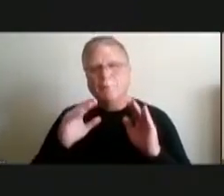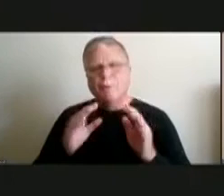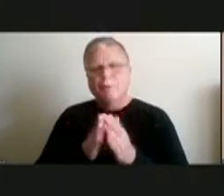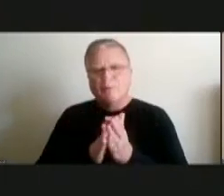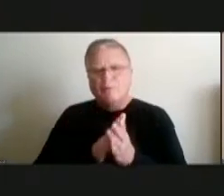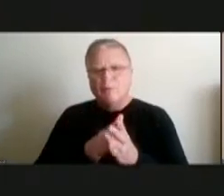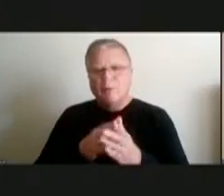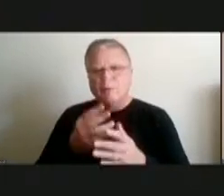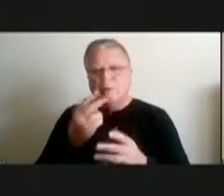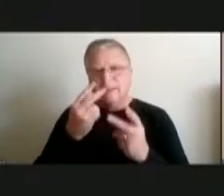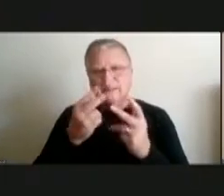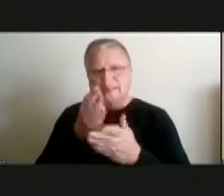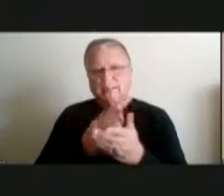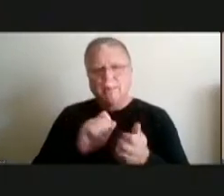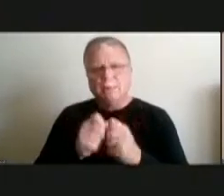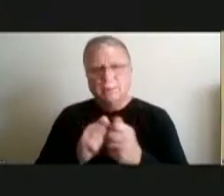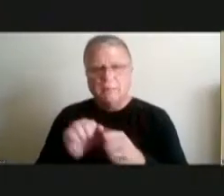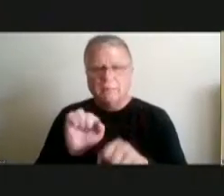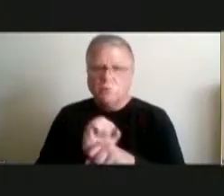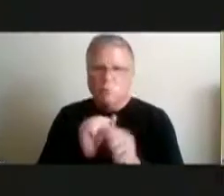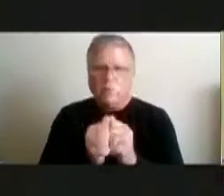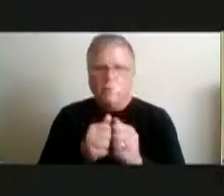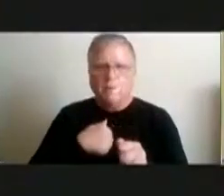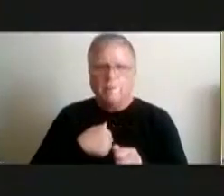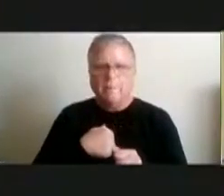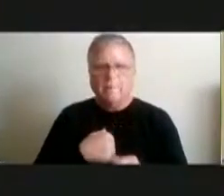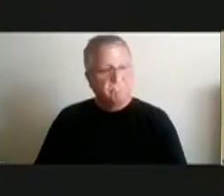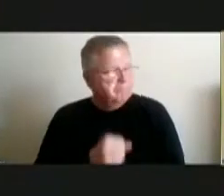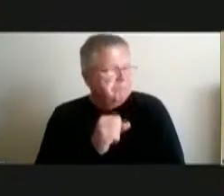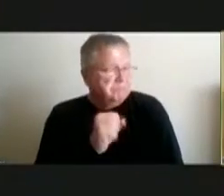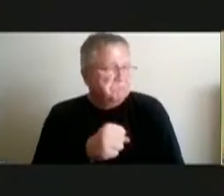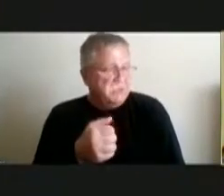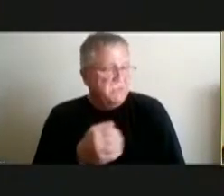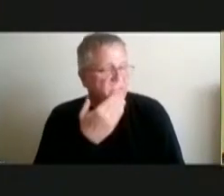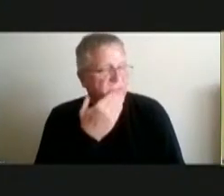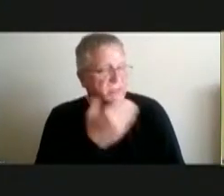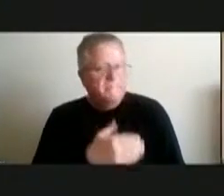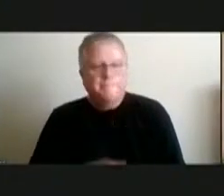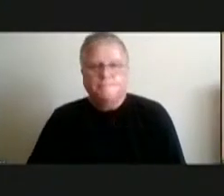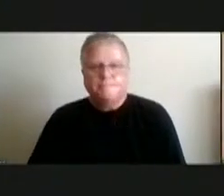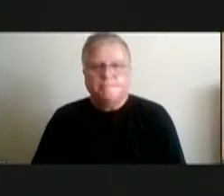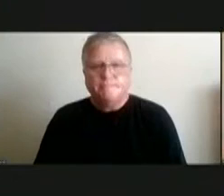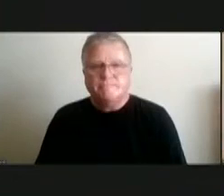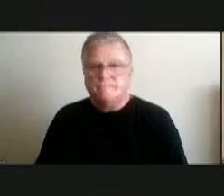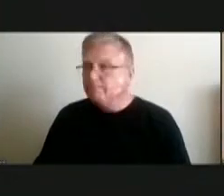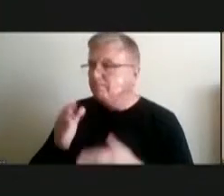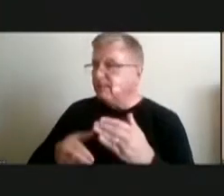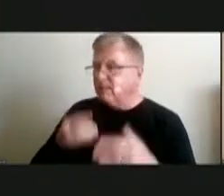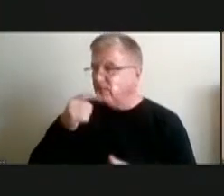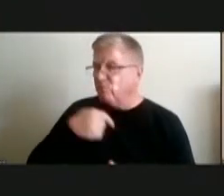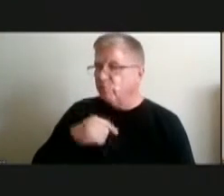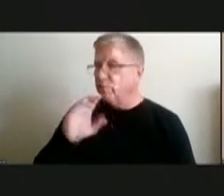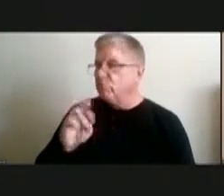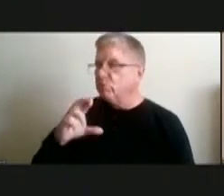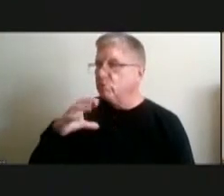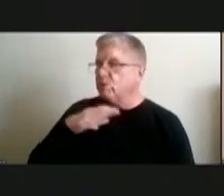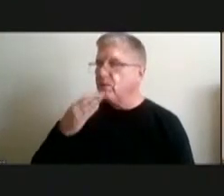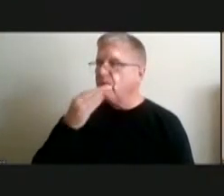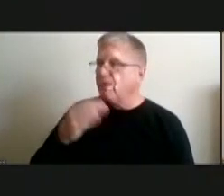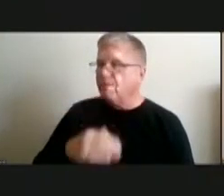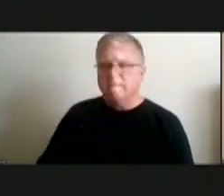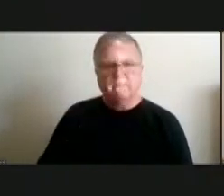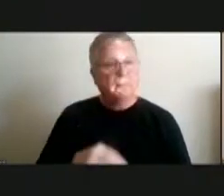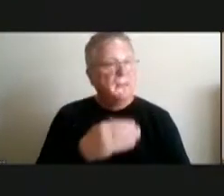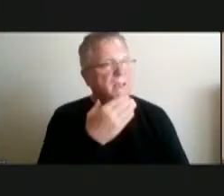all right yeah thank you that's it for me mr chair thank you thank you any other